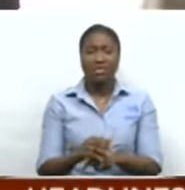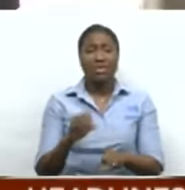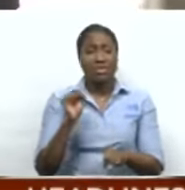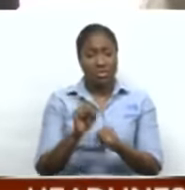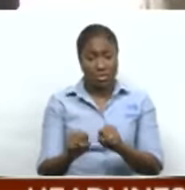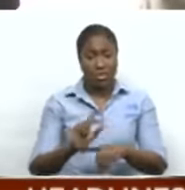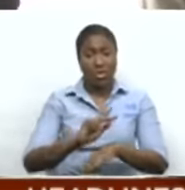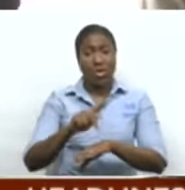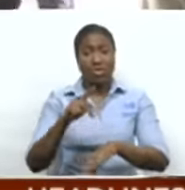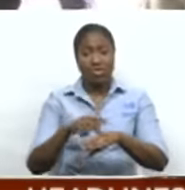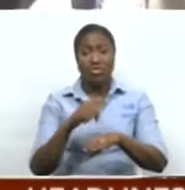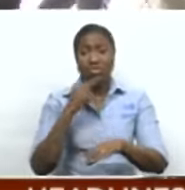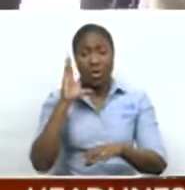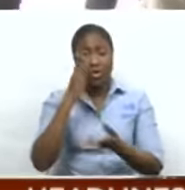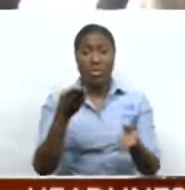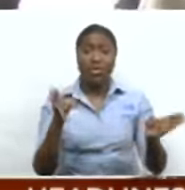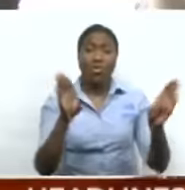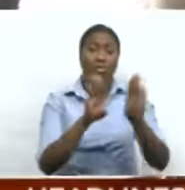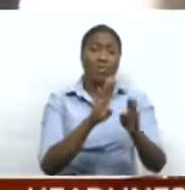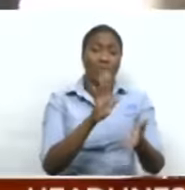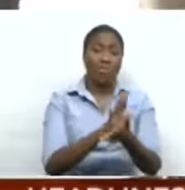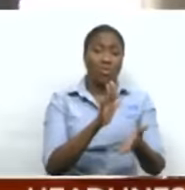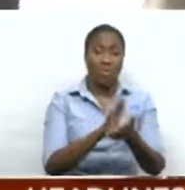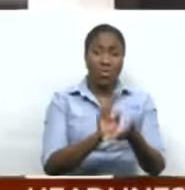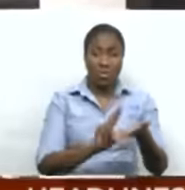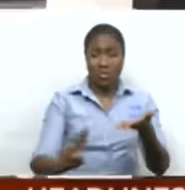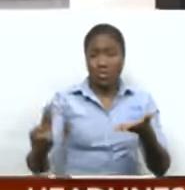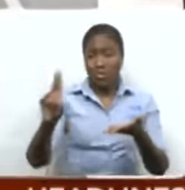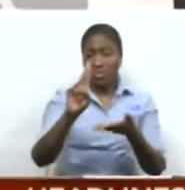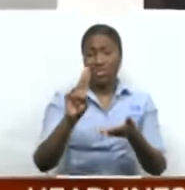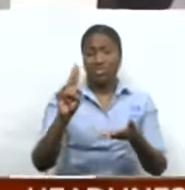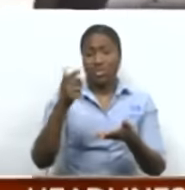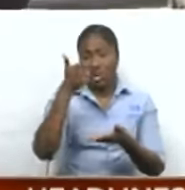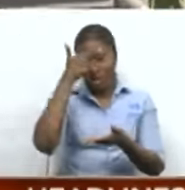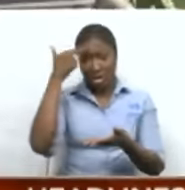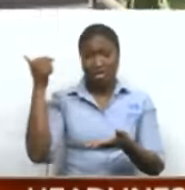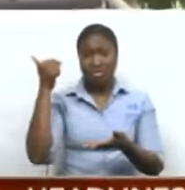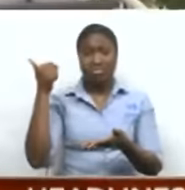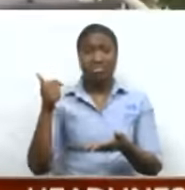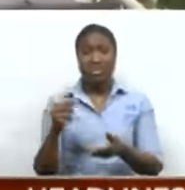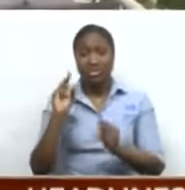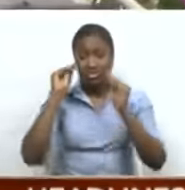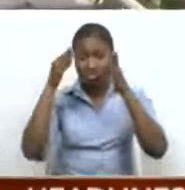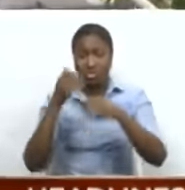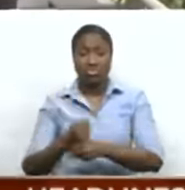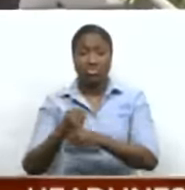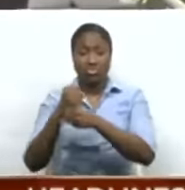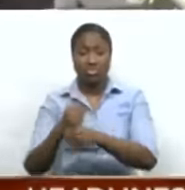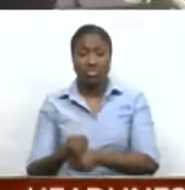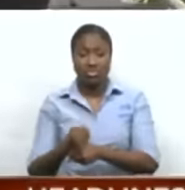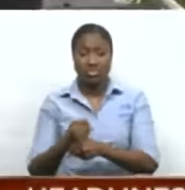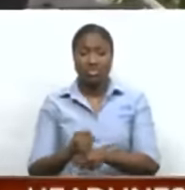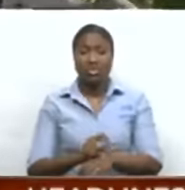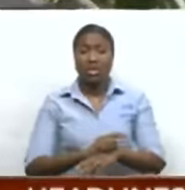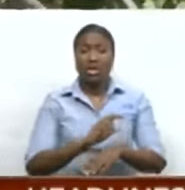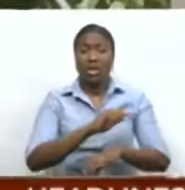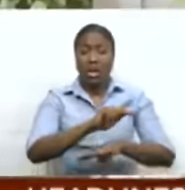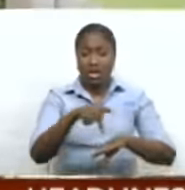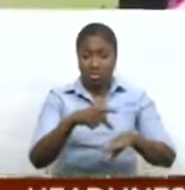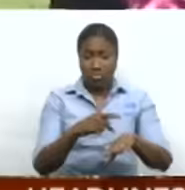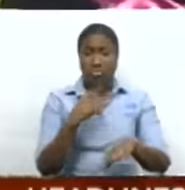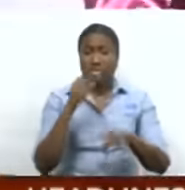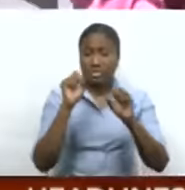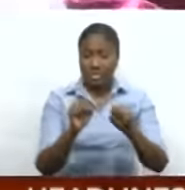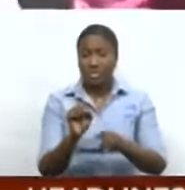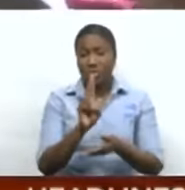operations at the campus. Addressing the members outside her office, Professor Rosemary Bell Antwine acknowledged that the university